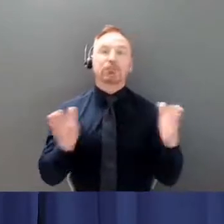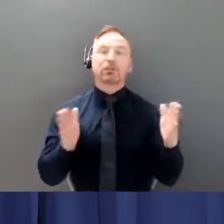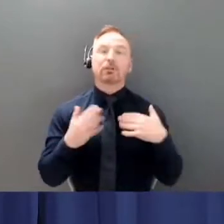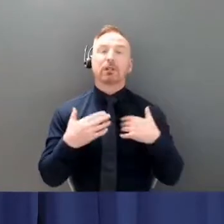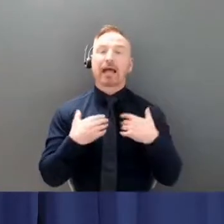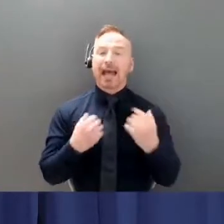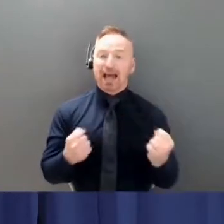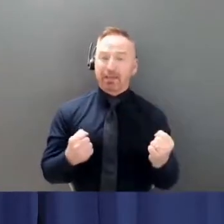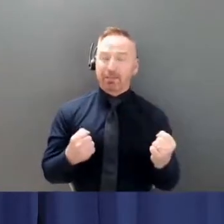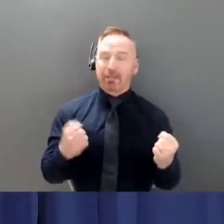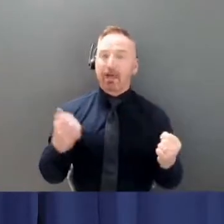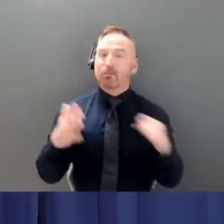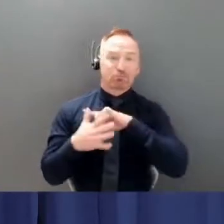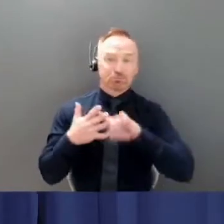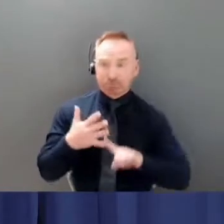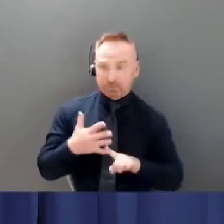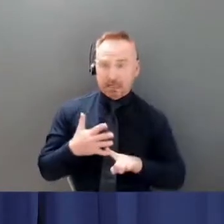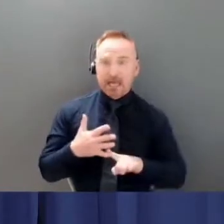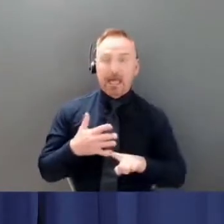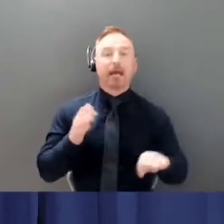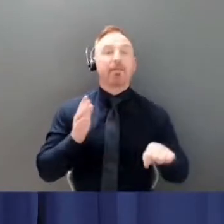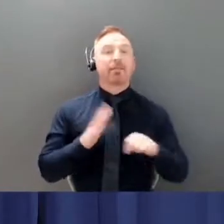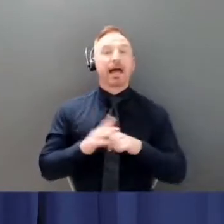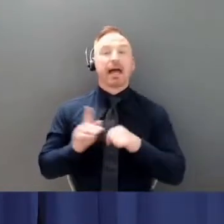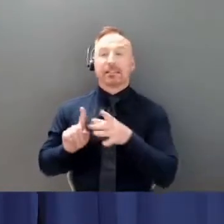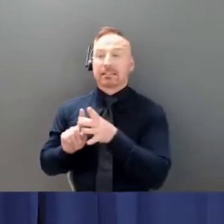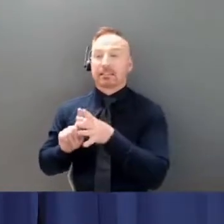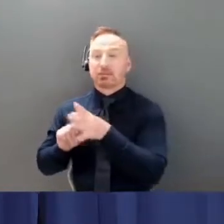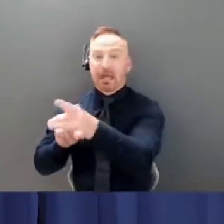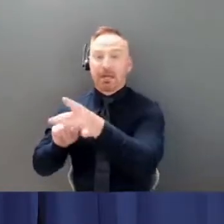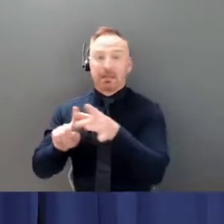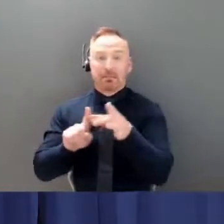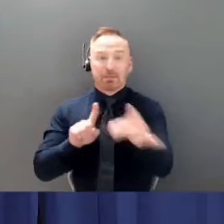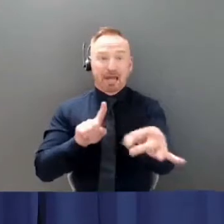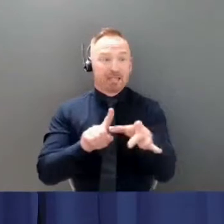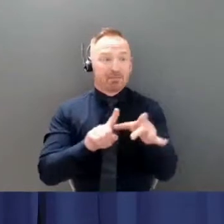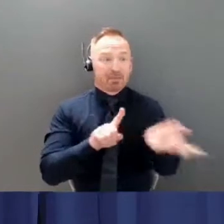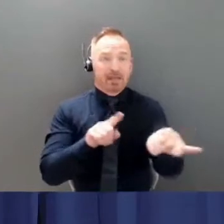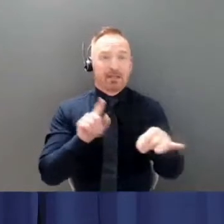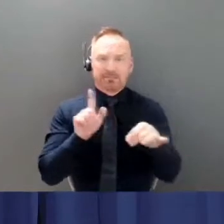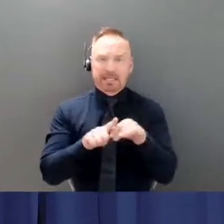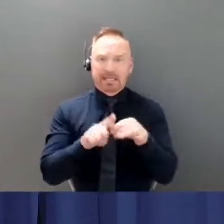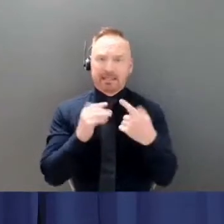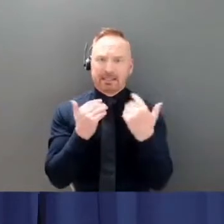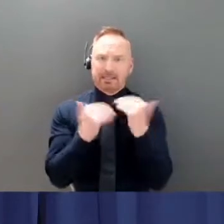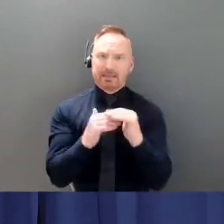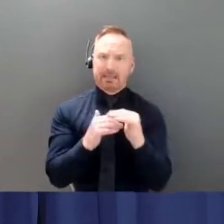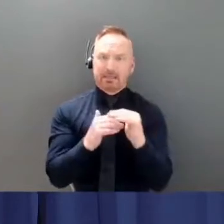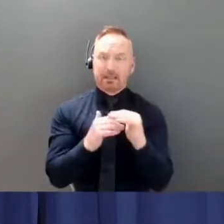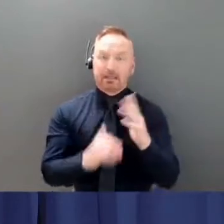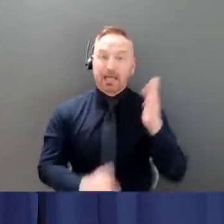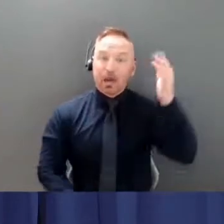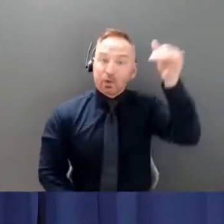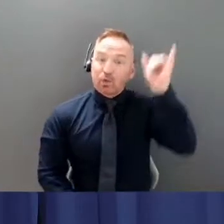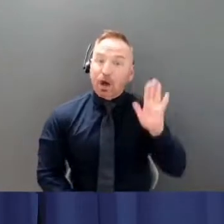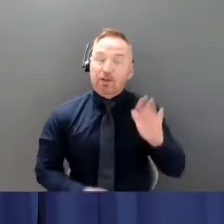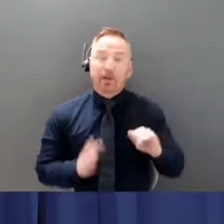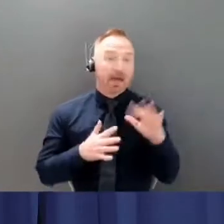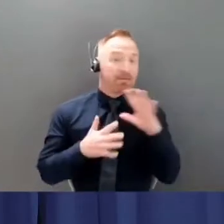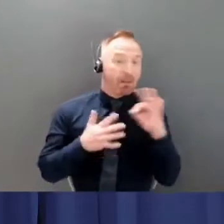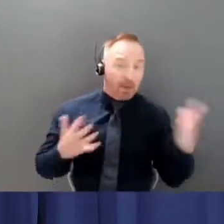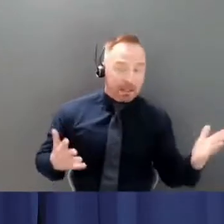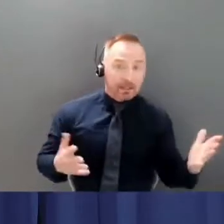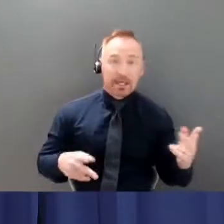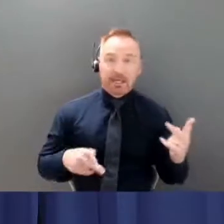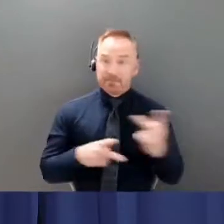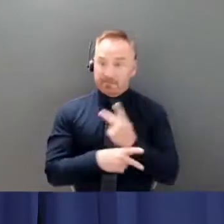limit spread from one person to another. And there are choices that Yukoners can still make, either to hunker down for